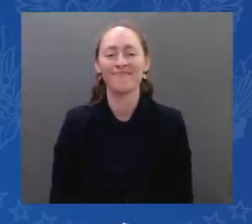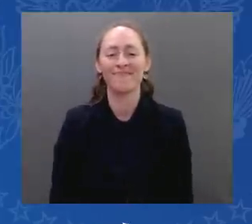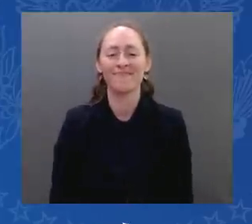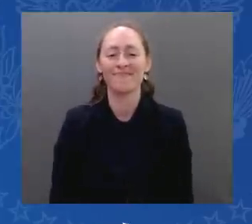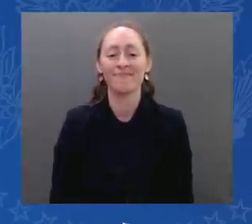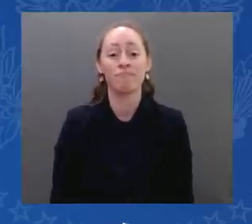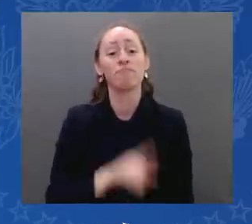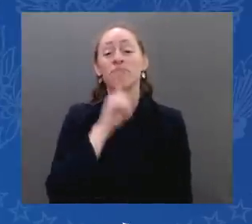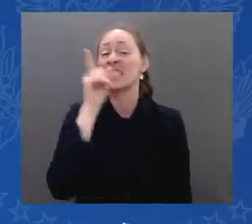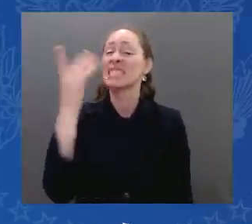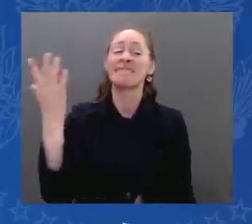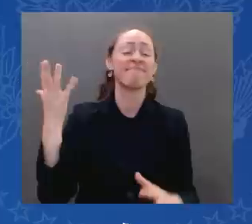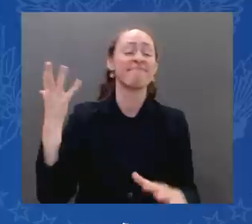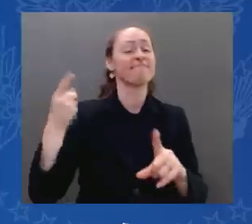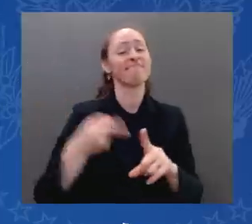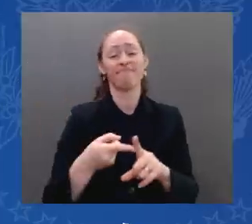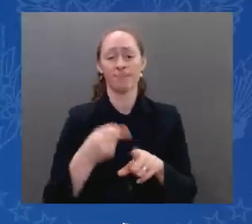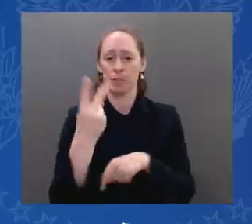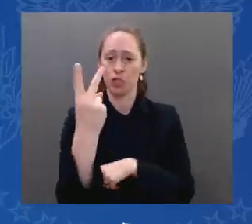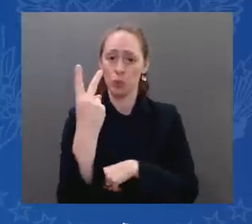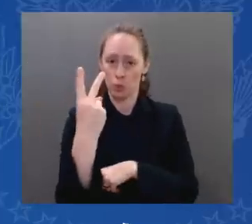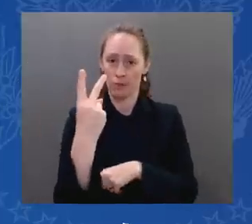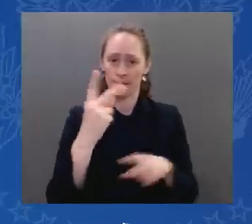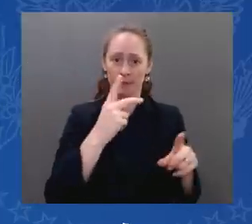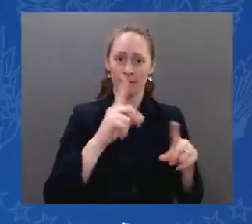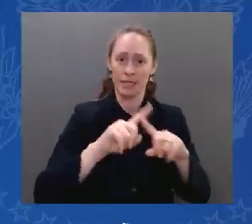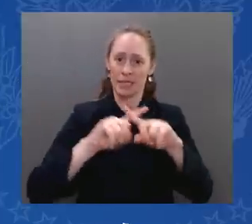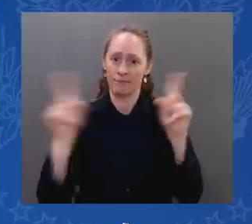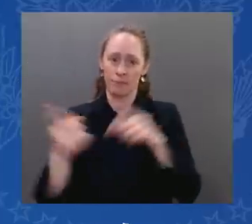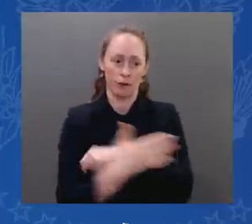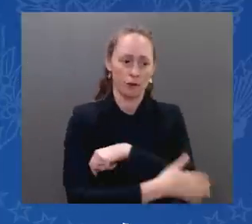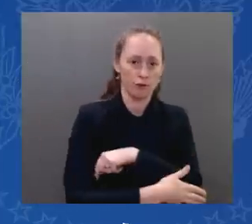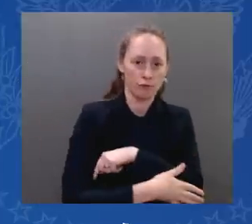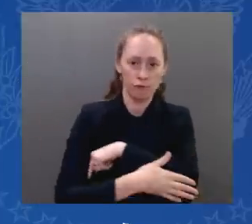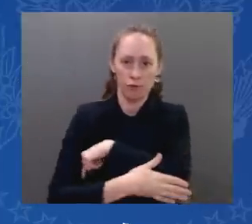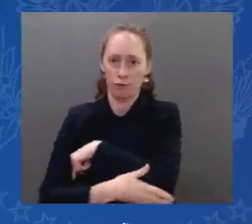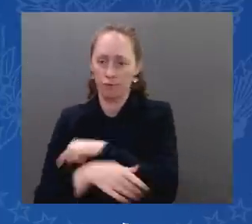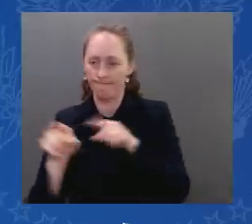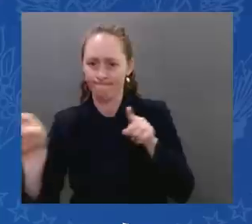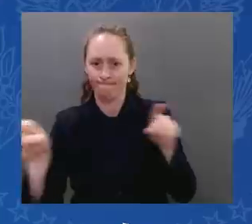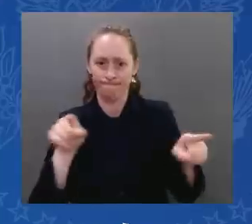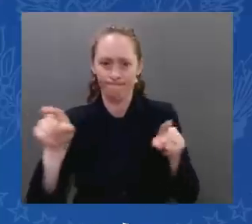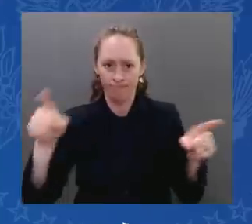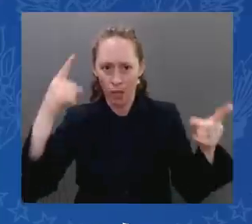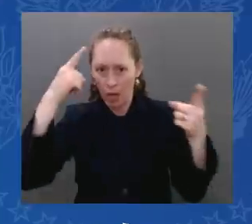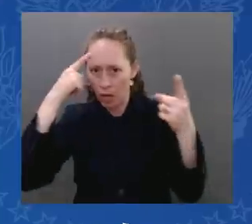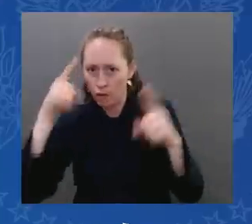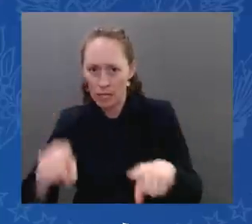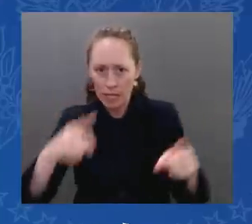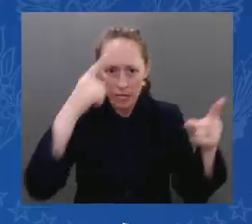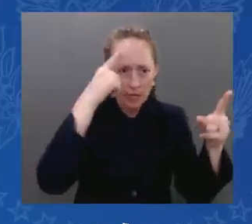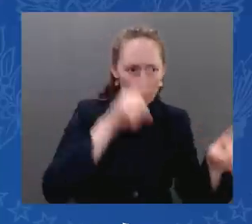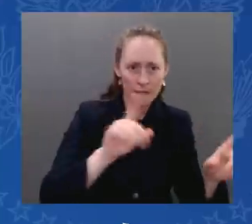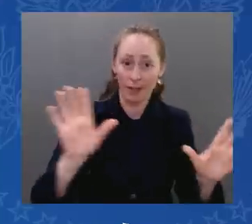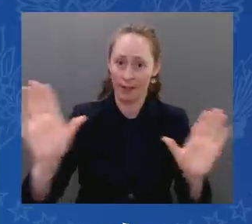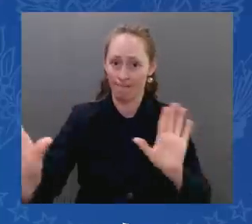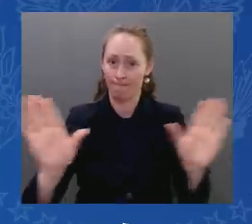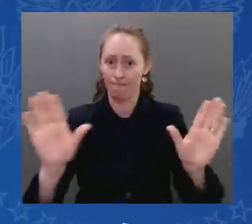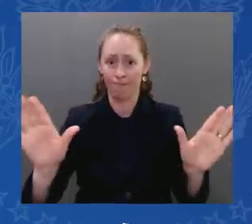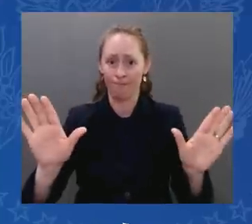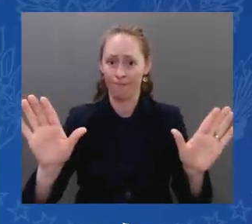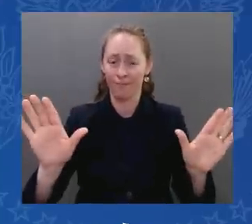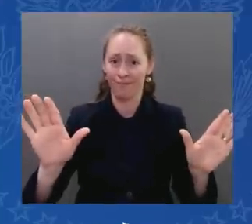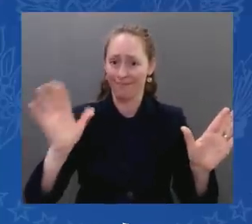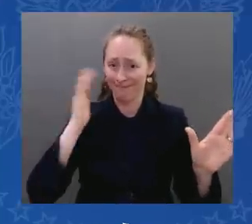land, living side by side in peace and security. Both states fully respecting the equal rights of their citizens.